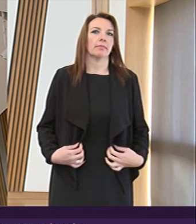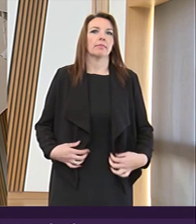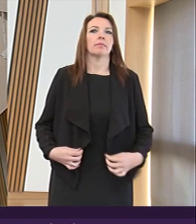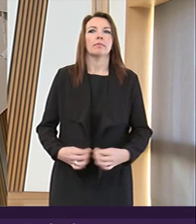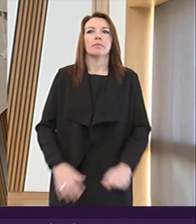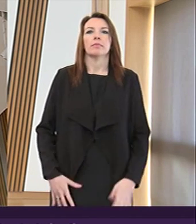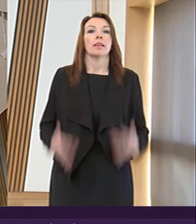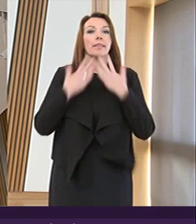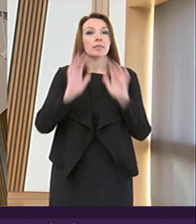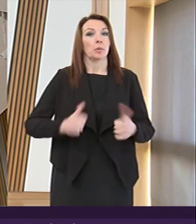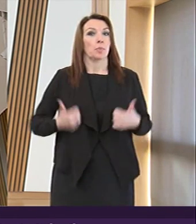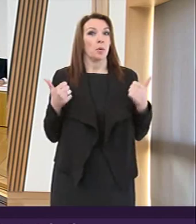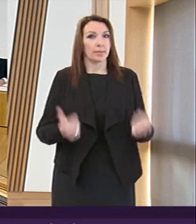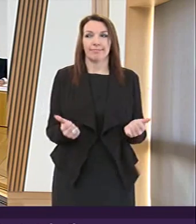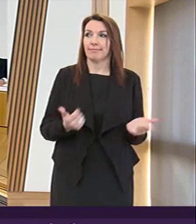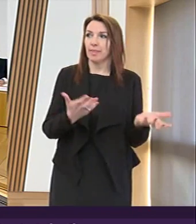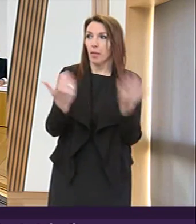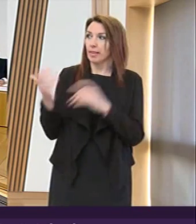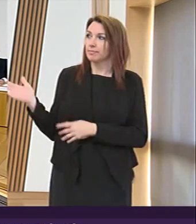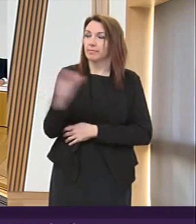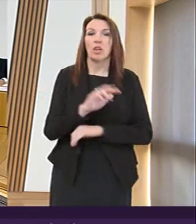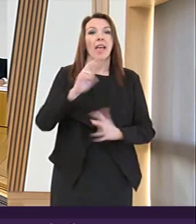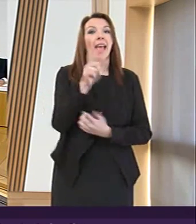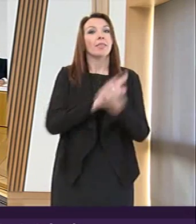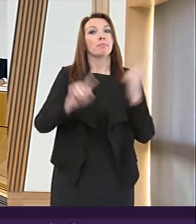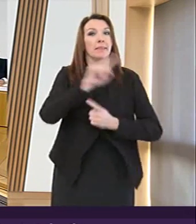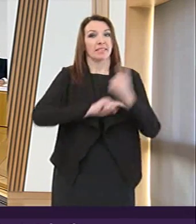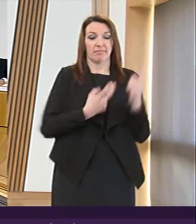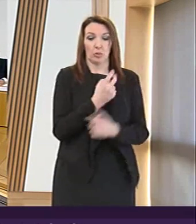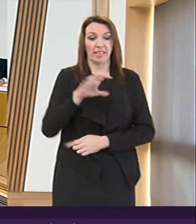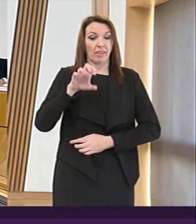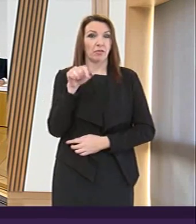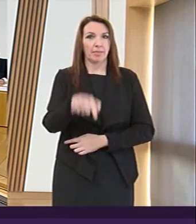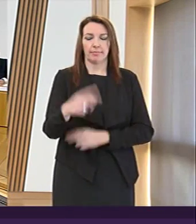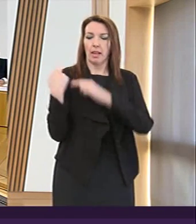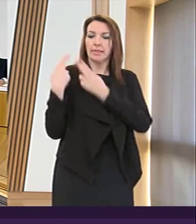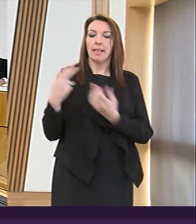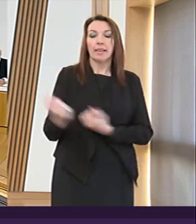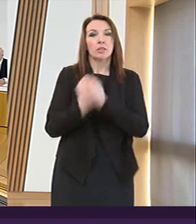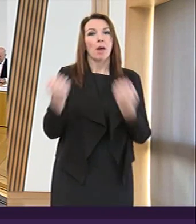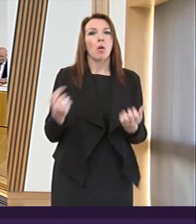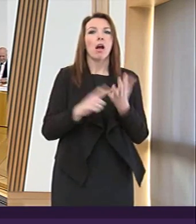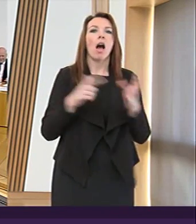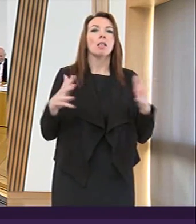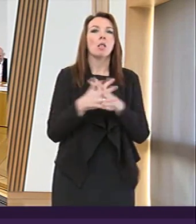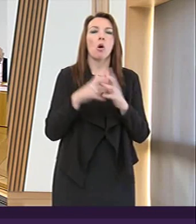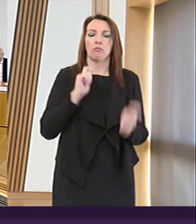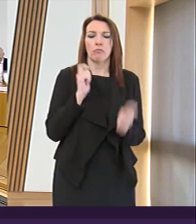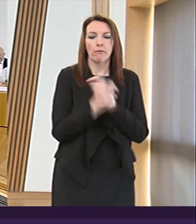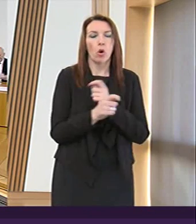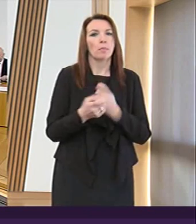Thank you and good morning and I welcome members to the eighth meeting in 2015 of the Delegated Powers and Law Reform Committee.